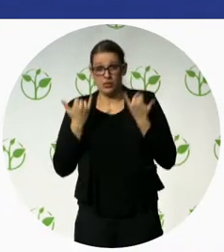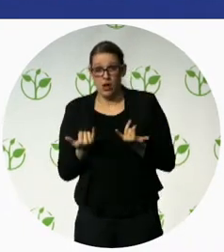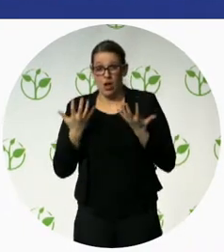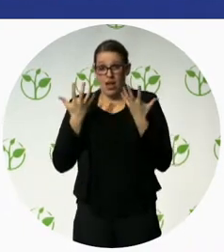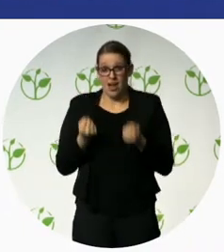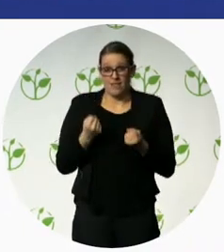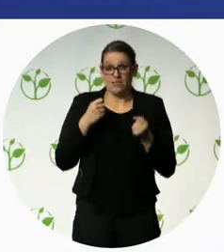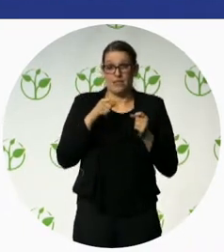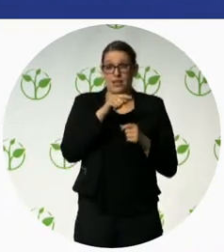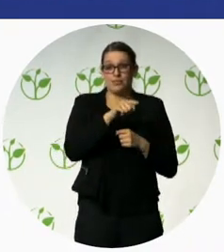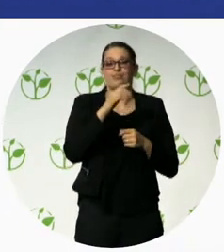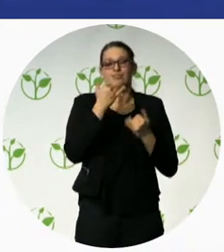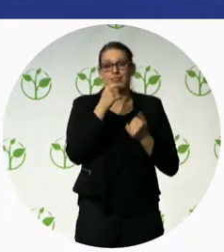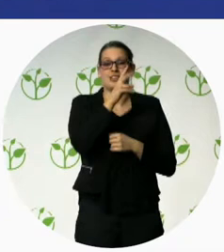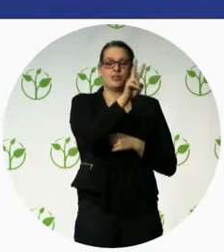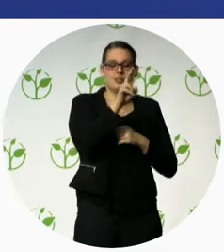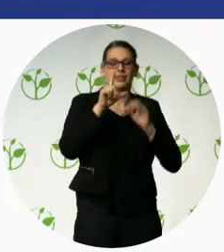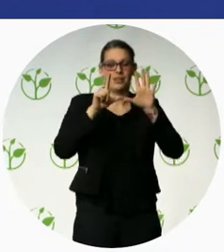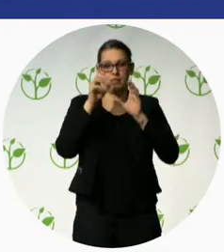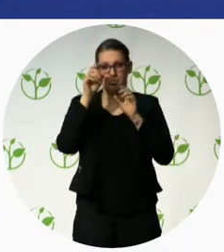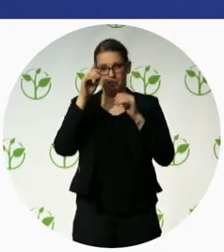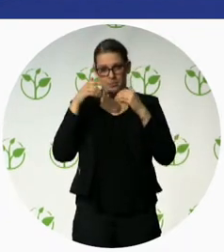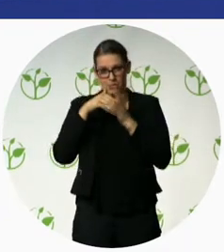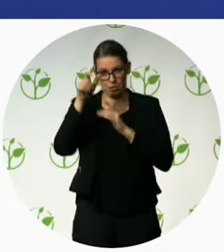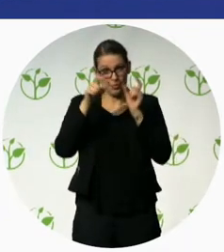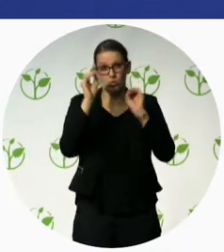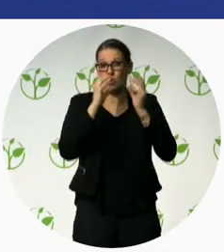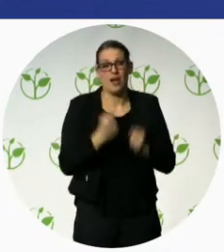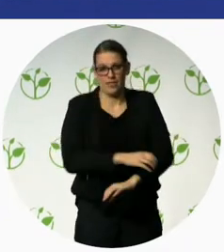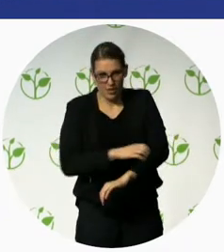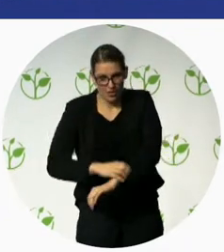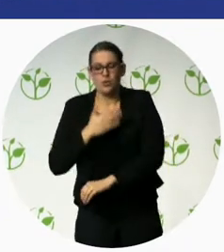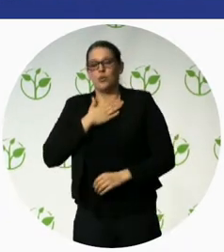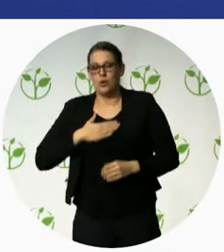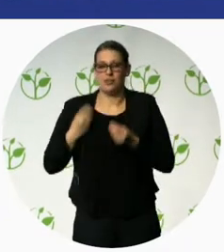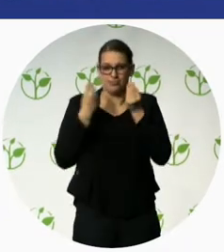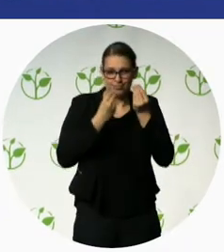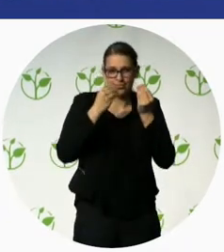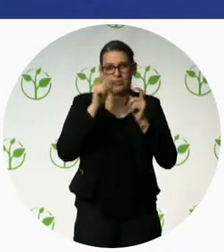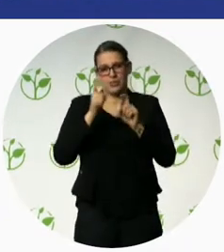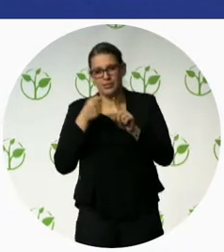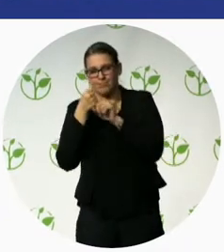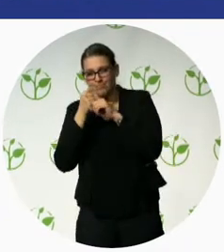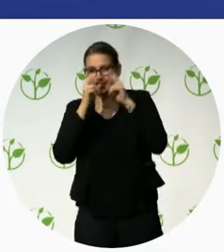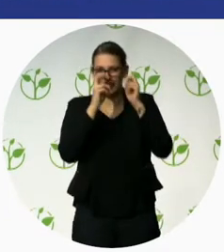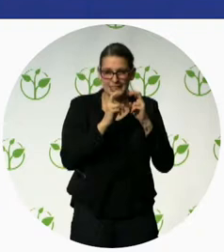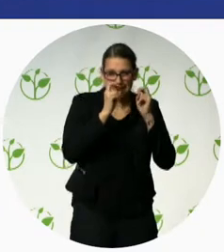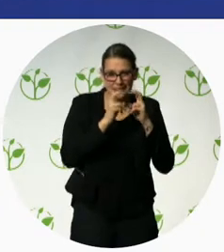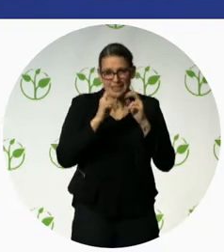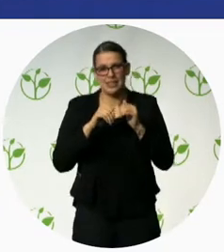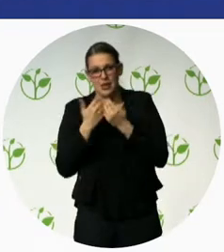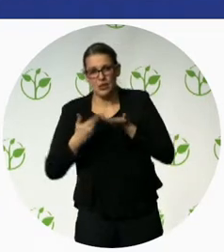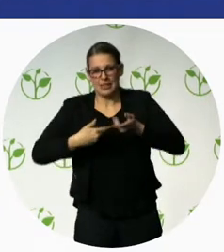have research partners like MIT and Stanford and so we want to continue to develop more effective designs